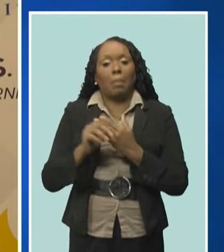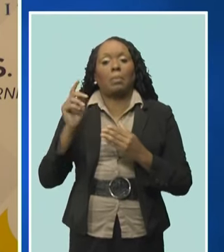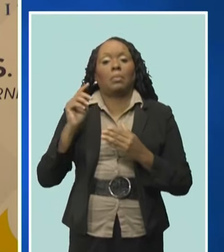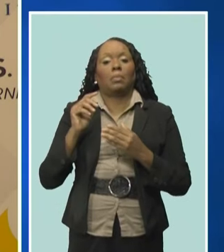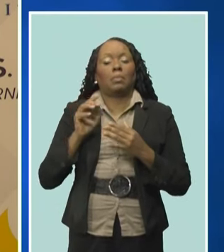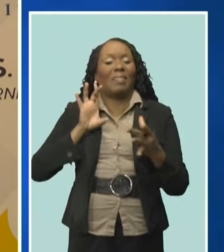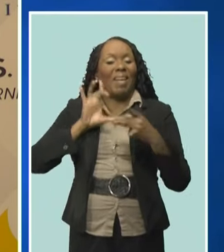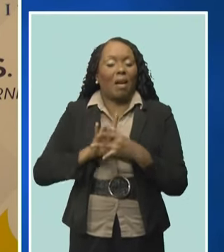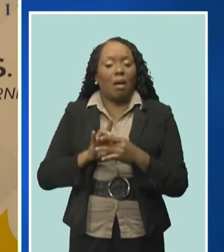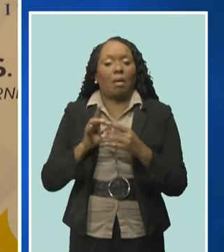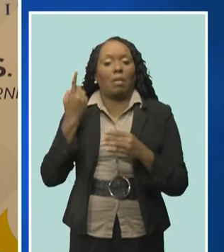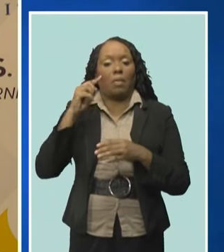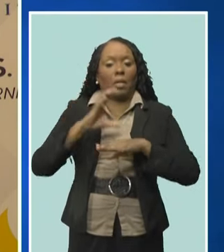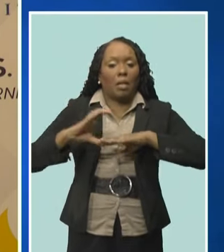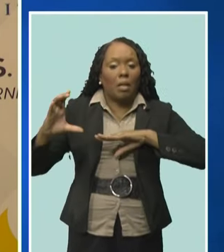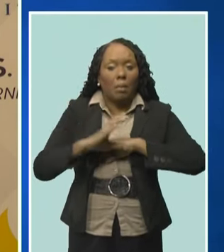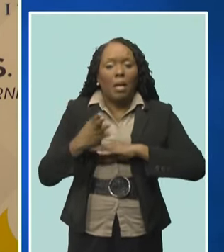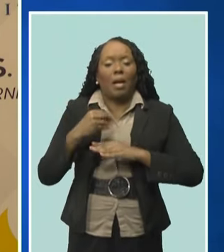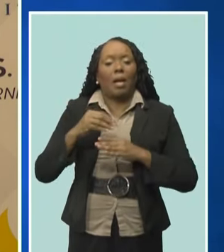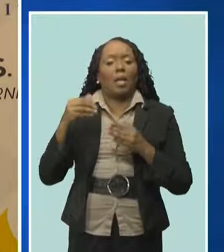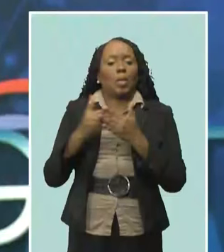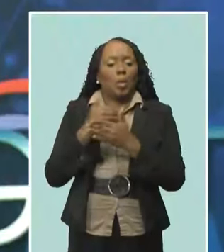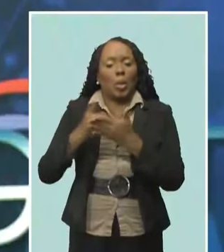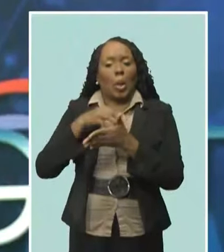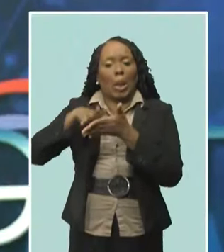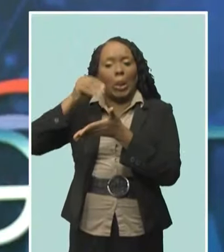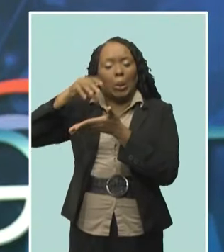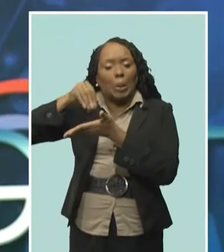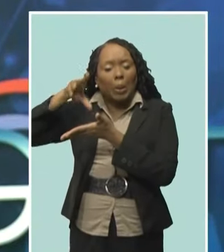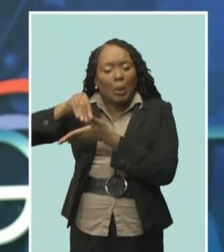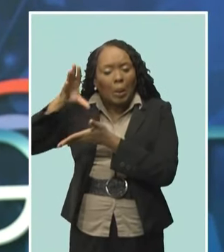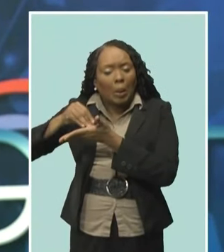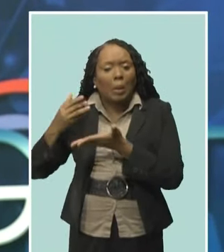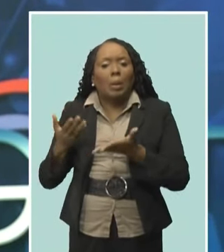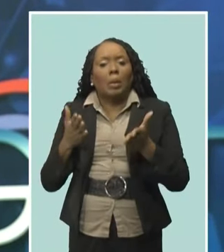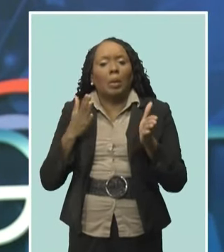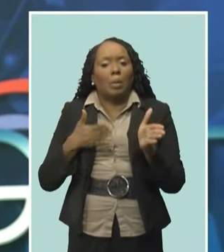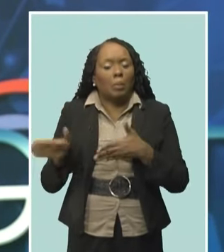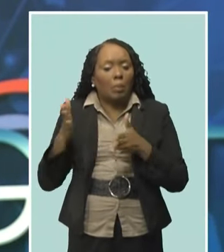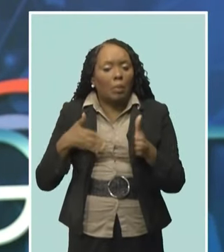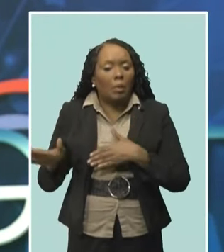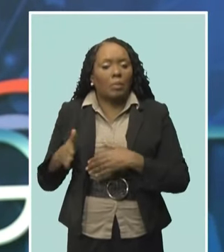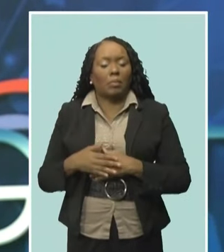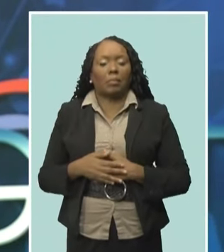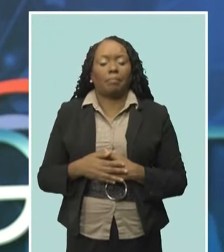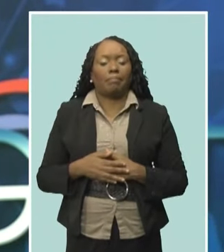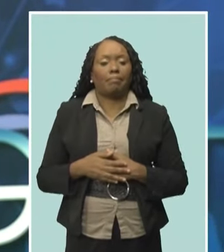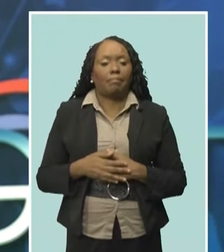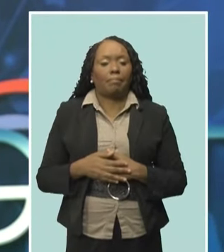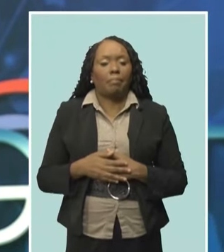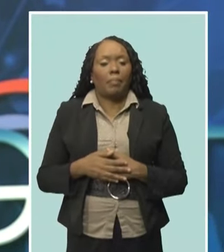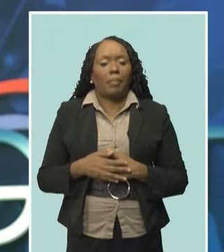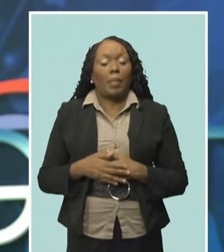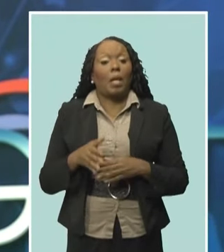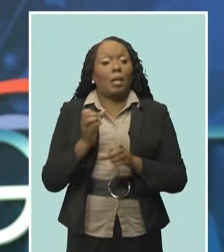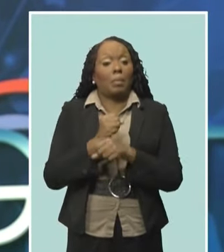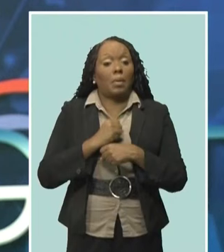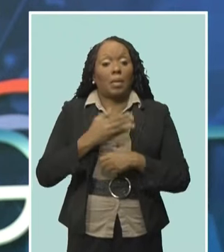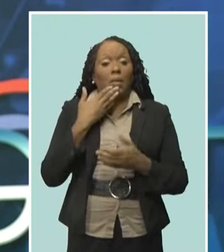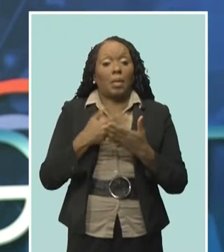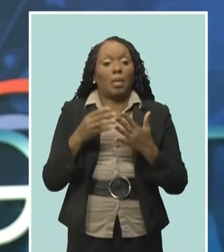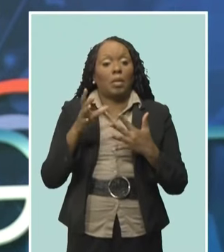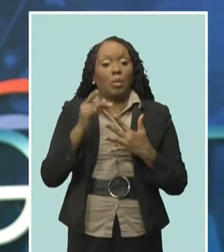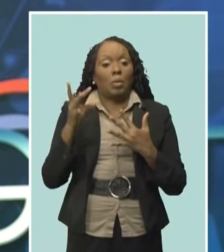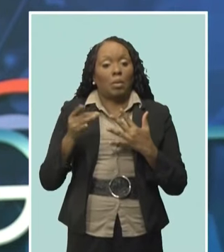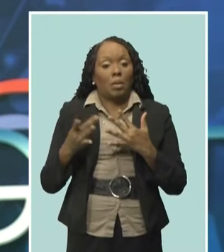in new learning realities. Making good choices about sex was the focus of an event held for